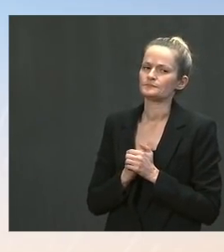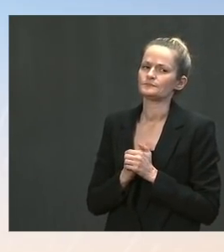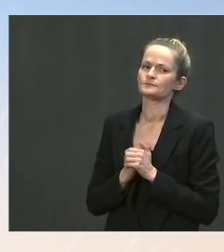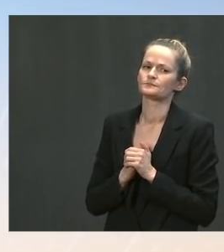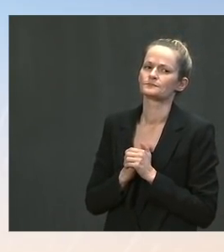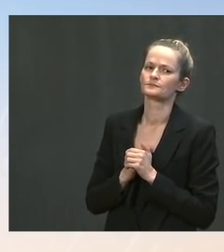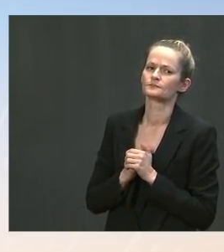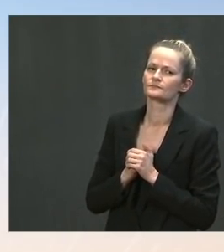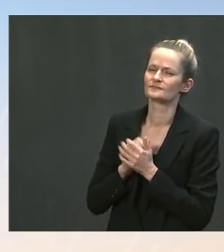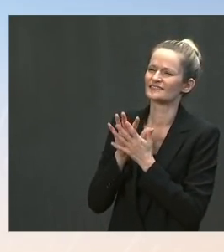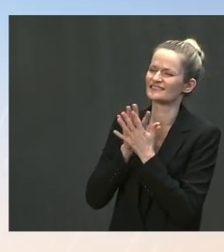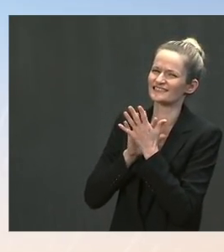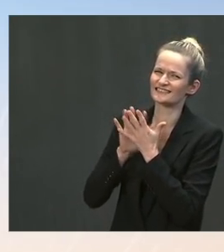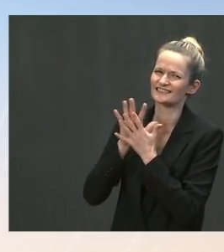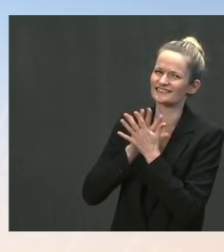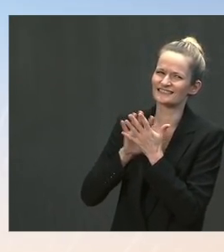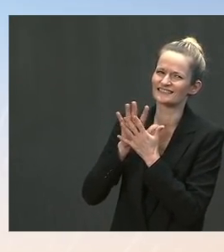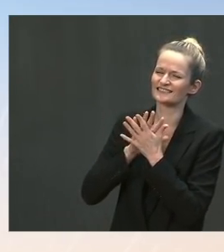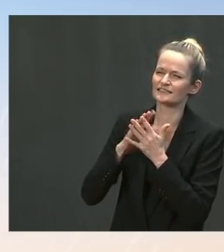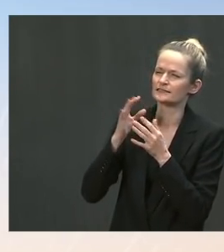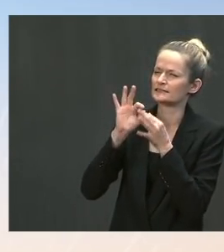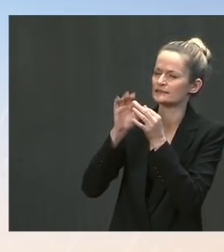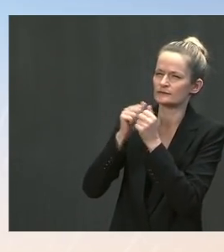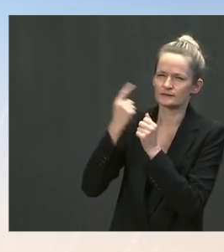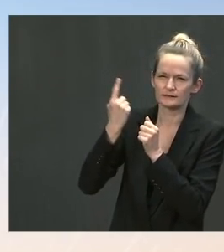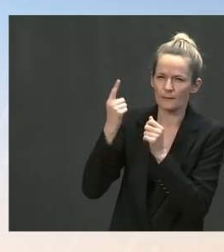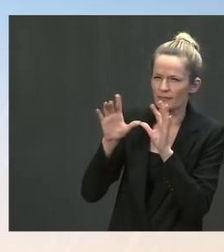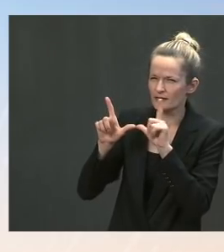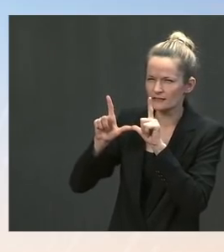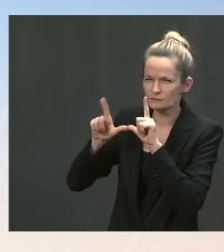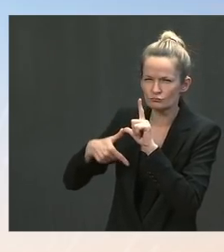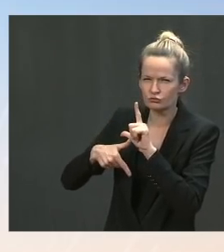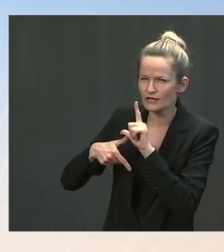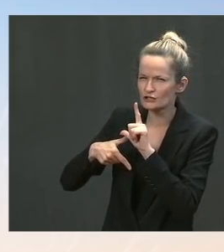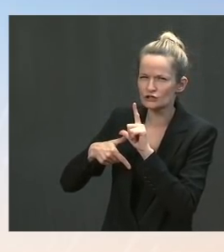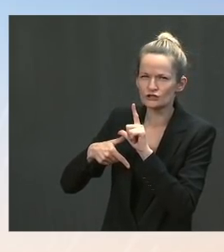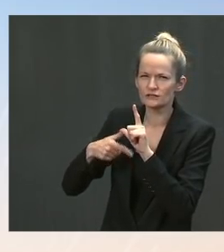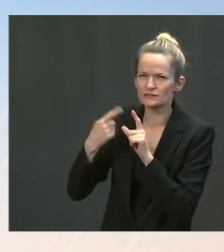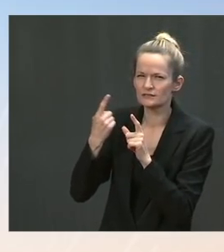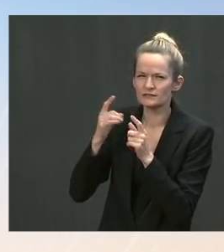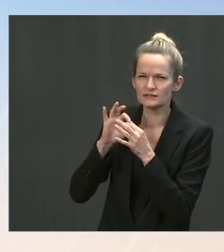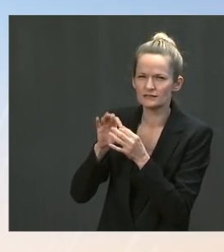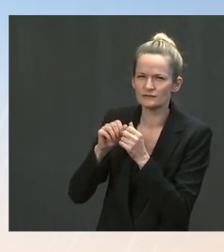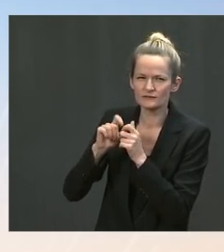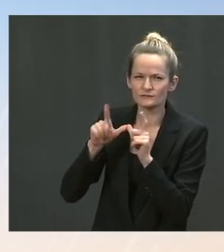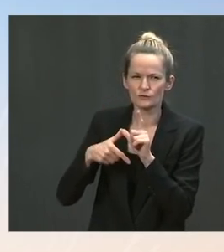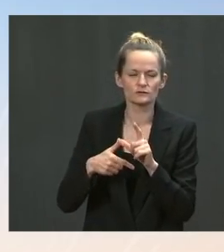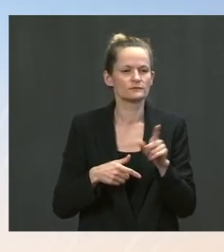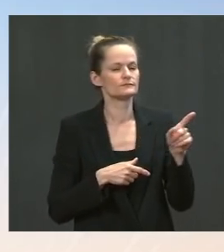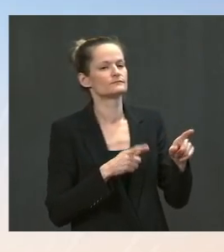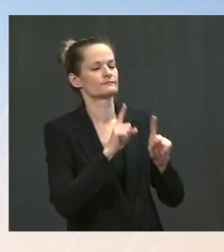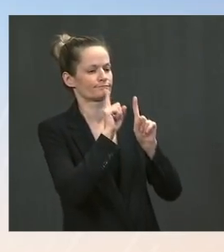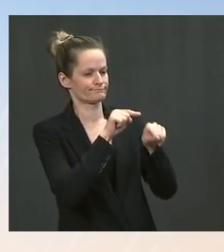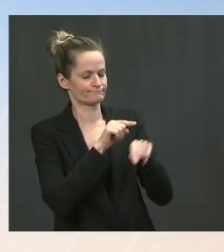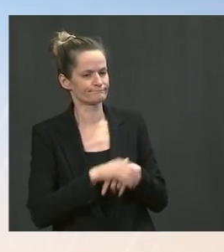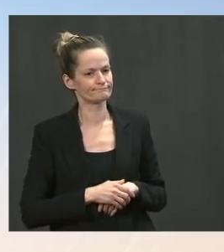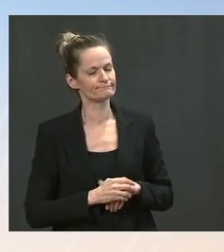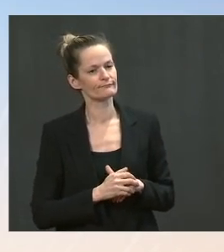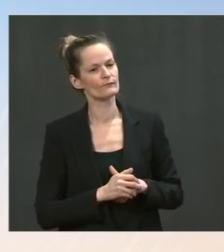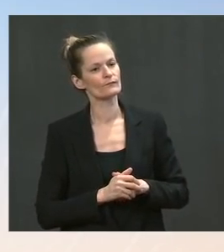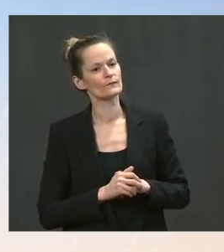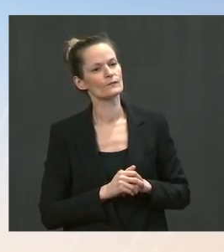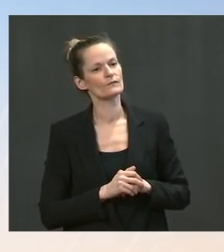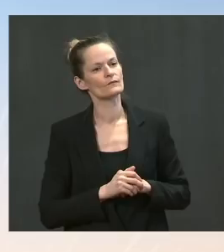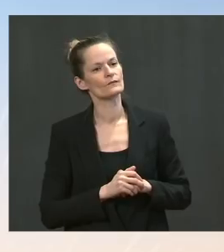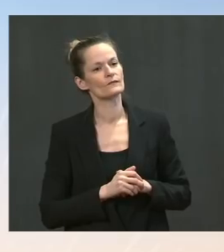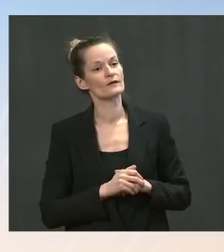So that means that it's a possibility that perhaps the President would ask for an extension at some point? Ms. Well, it's planning to end.